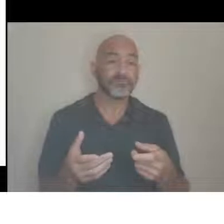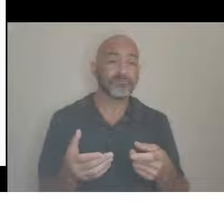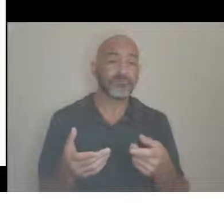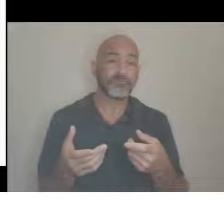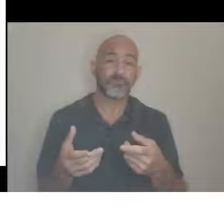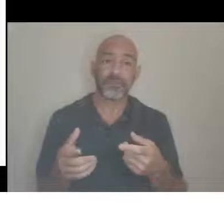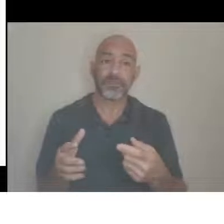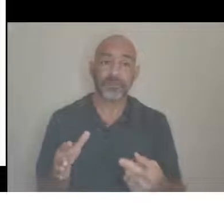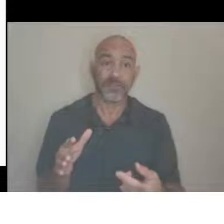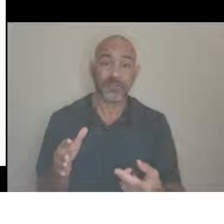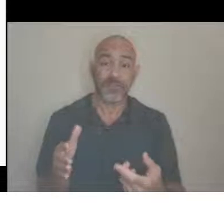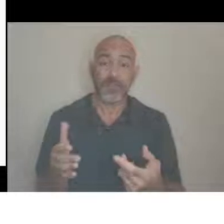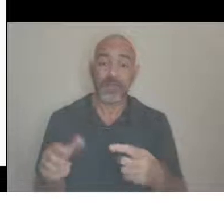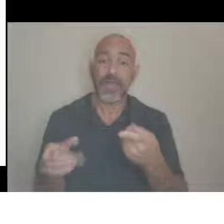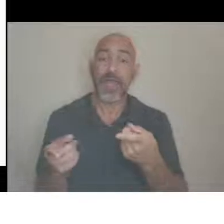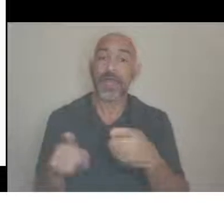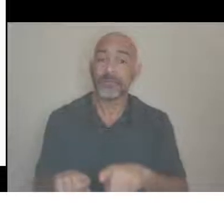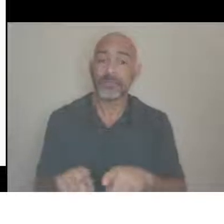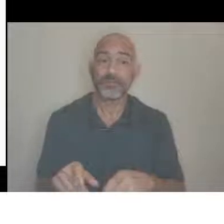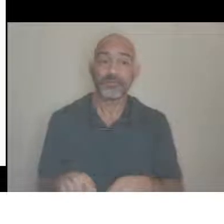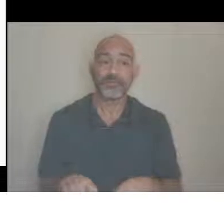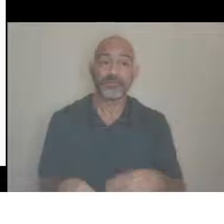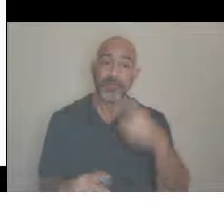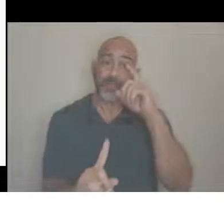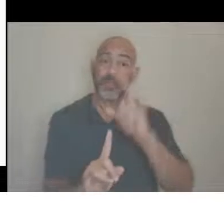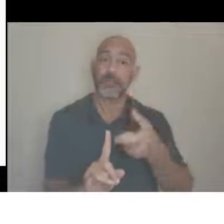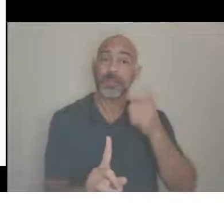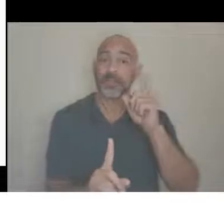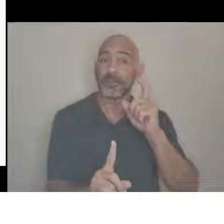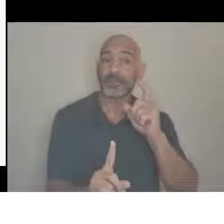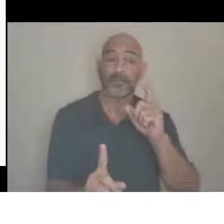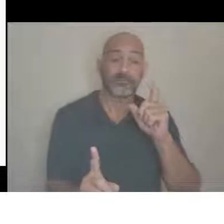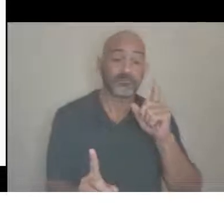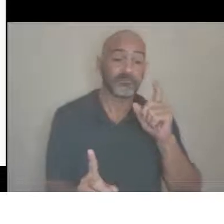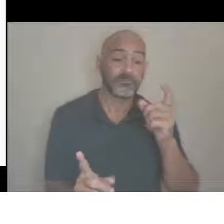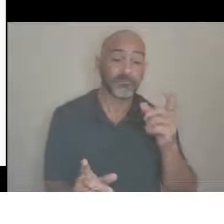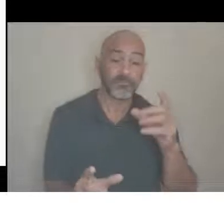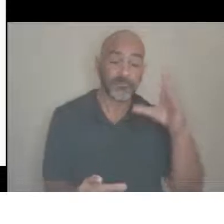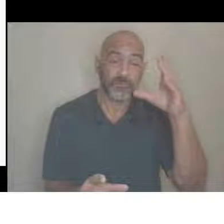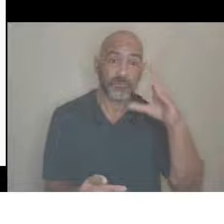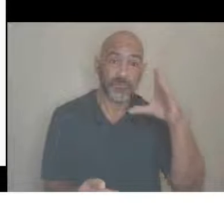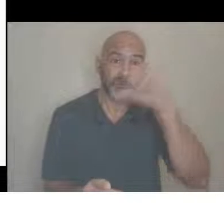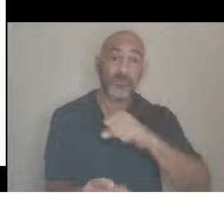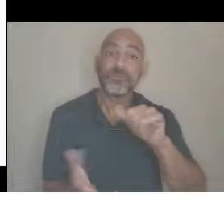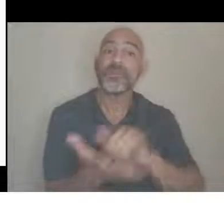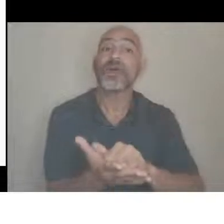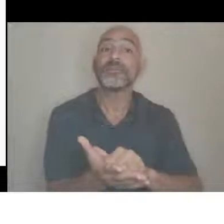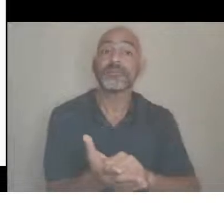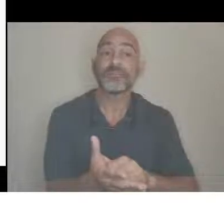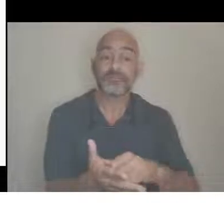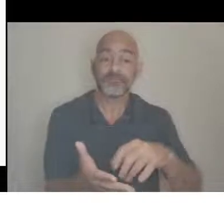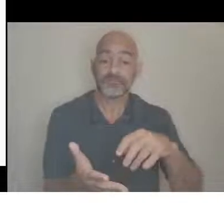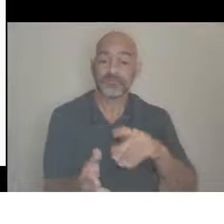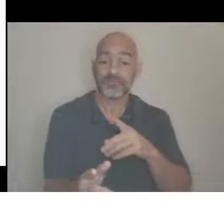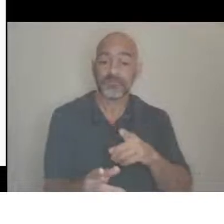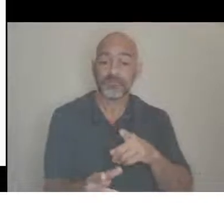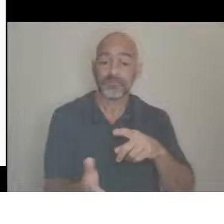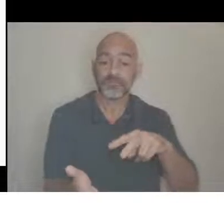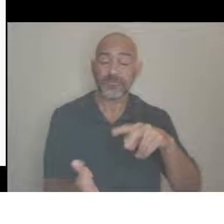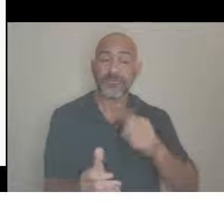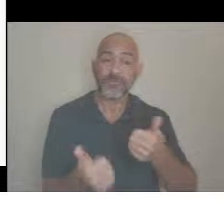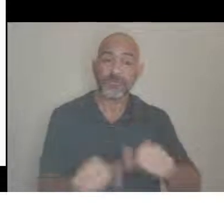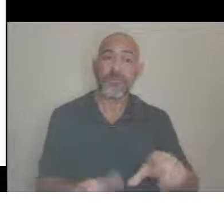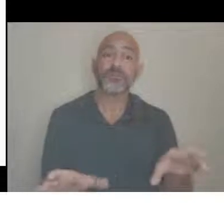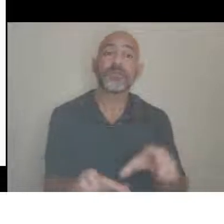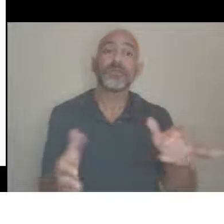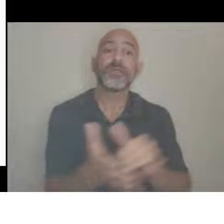is intentioned. On the flip side of that, though. People, you know, there's this assumption